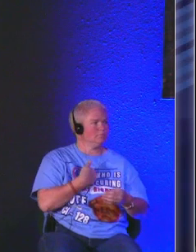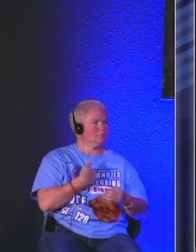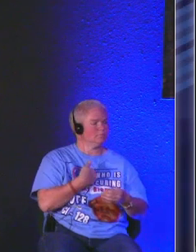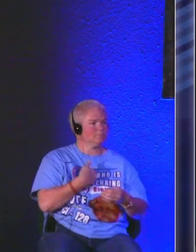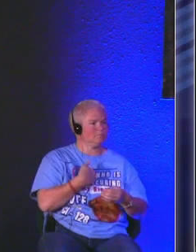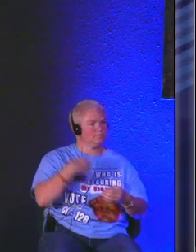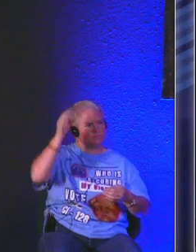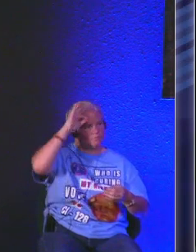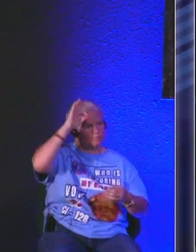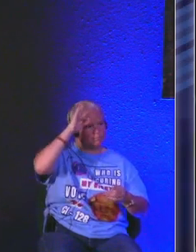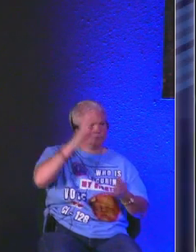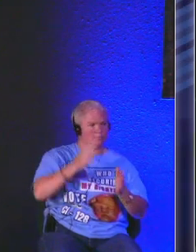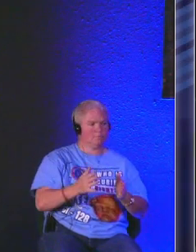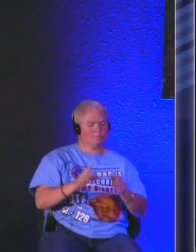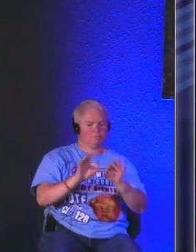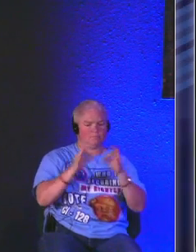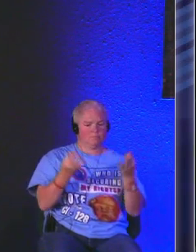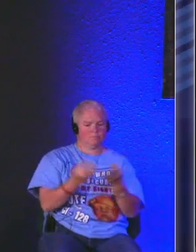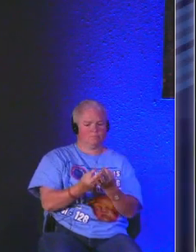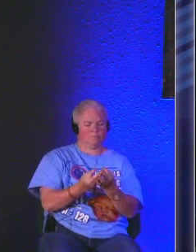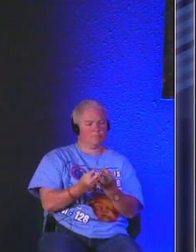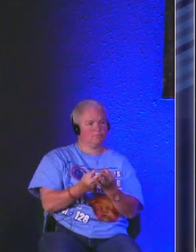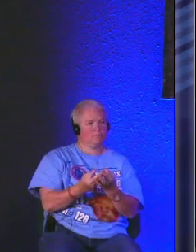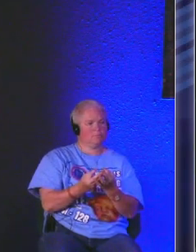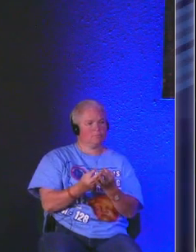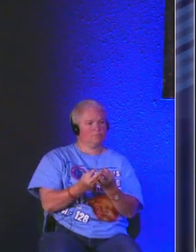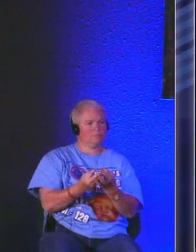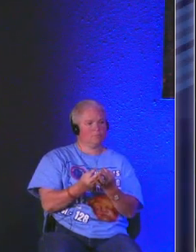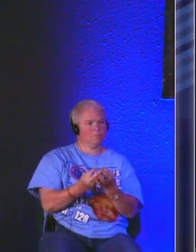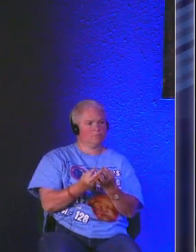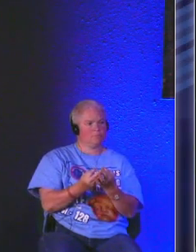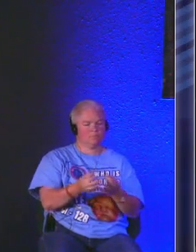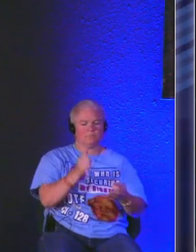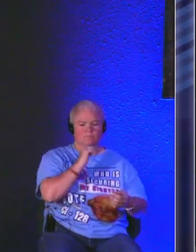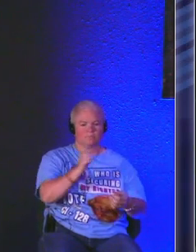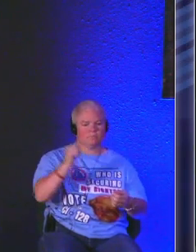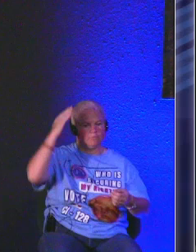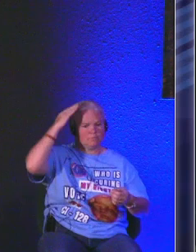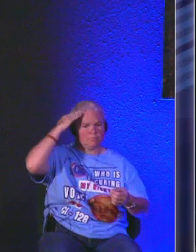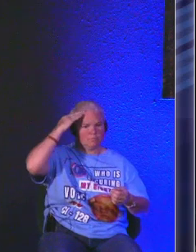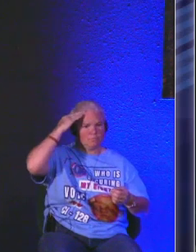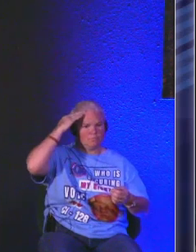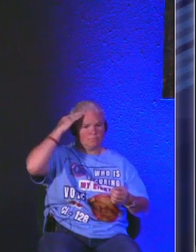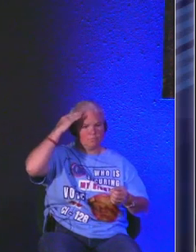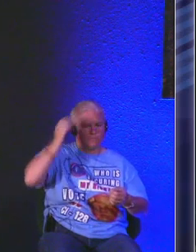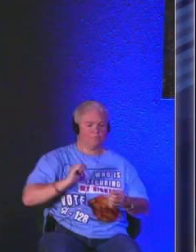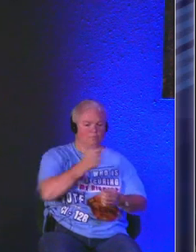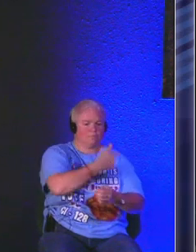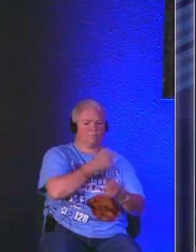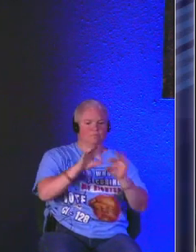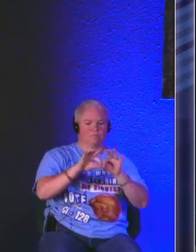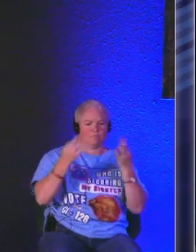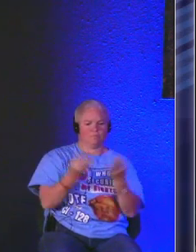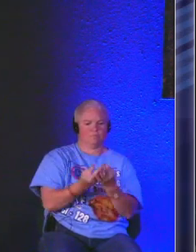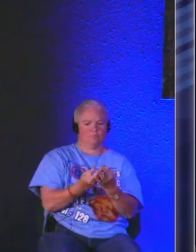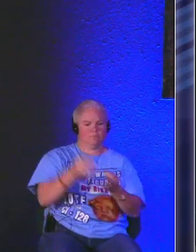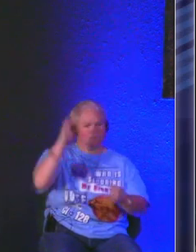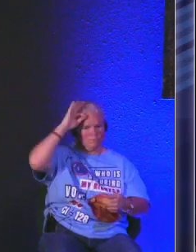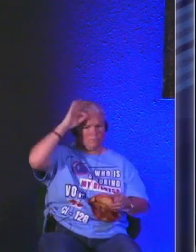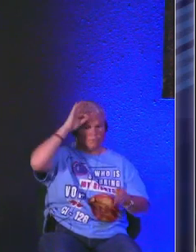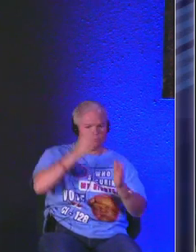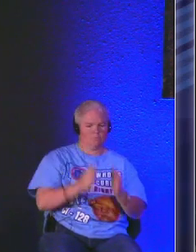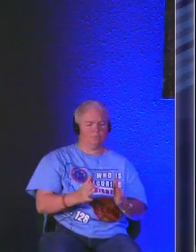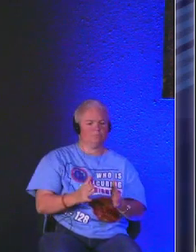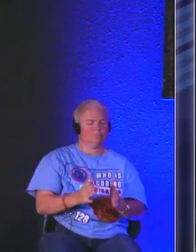pastoring is a family affair for those who don't know everyone in the family is affected by a